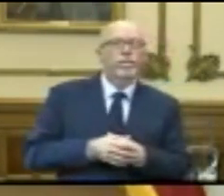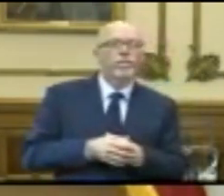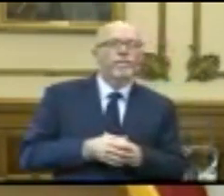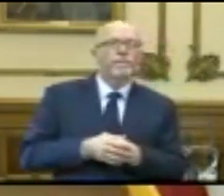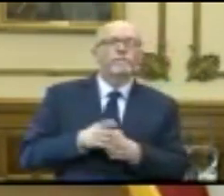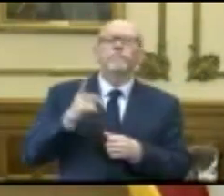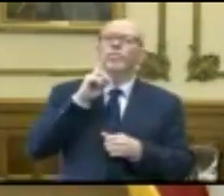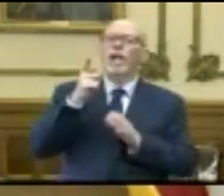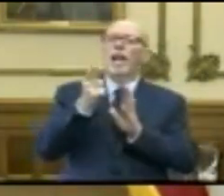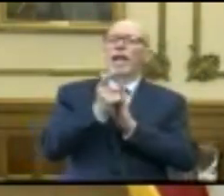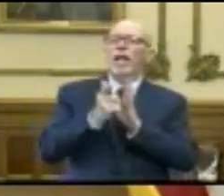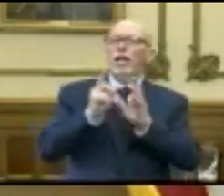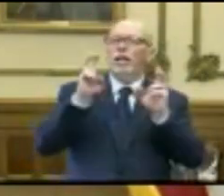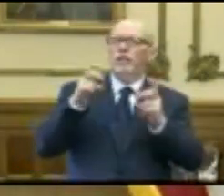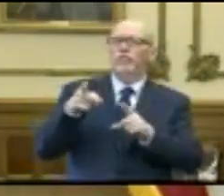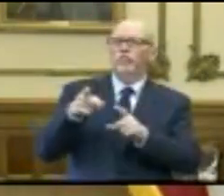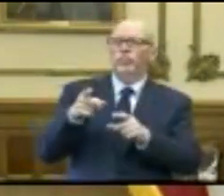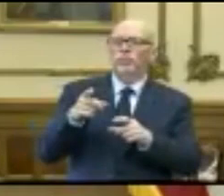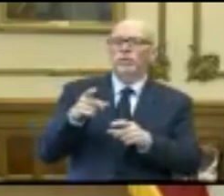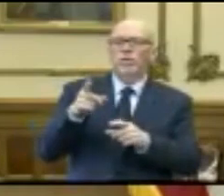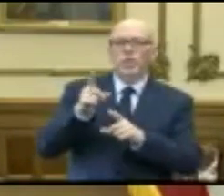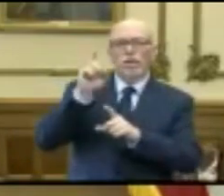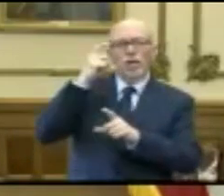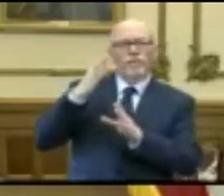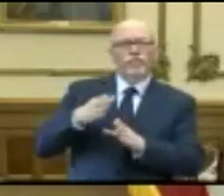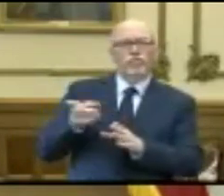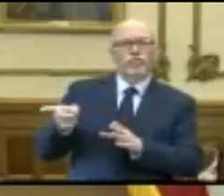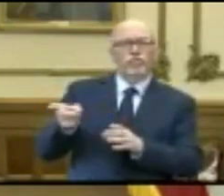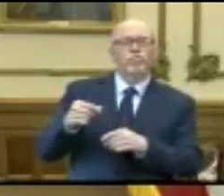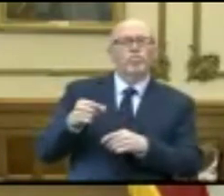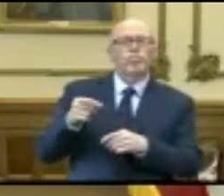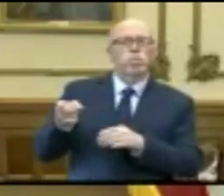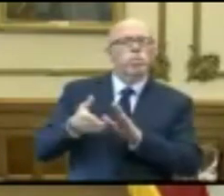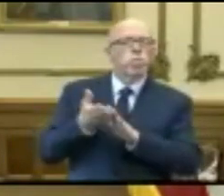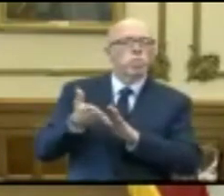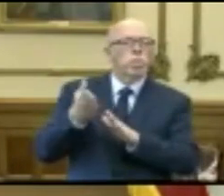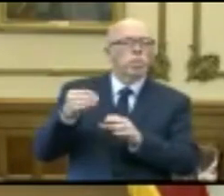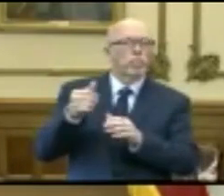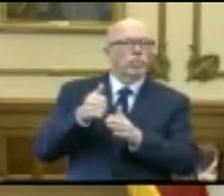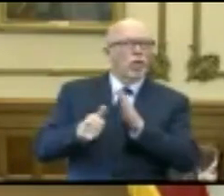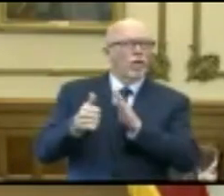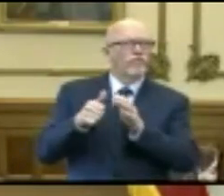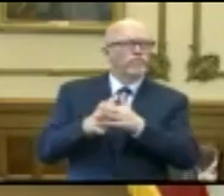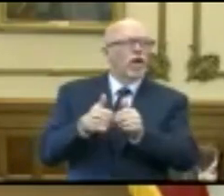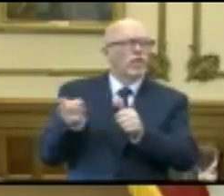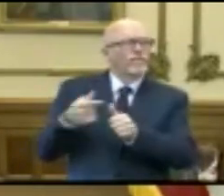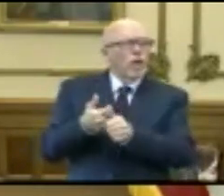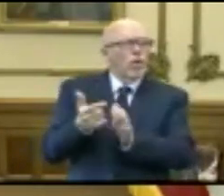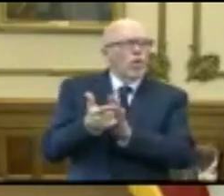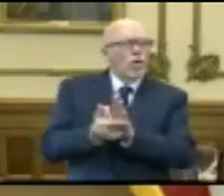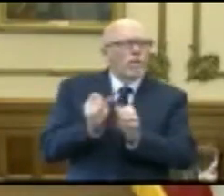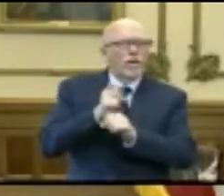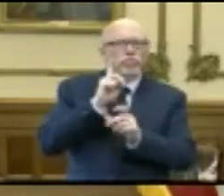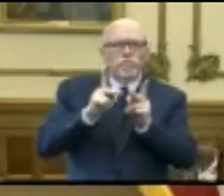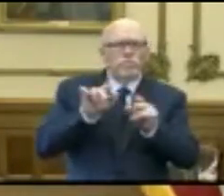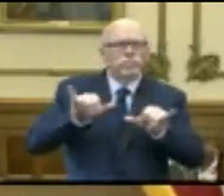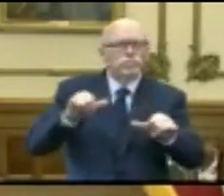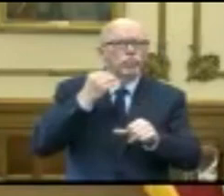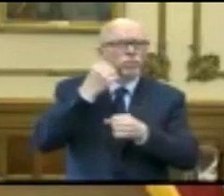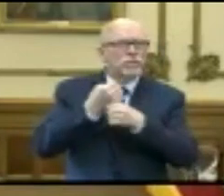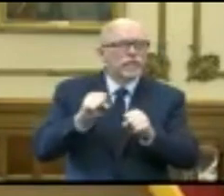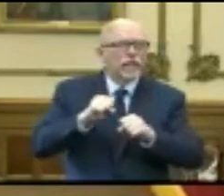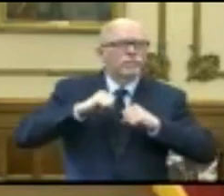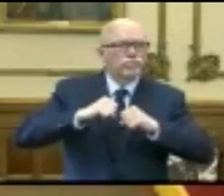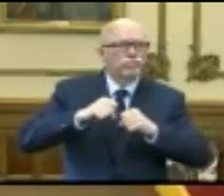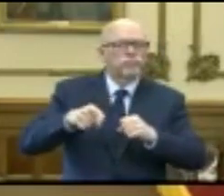legal matter, there's no question that the governor has been operating within the law to keep people safe and secure and